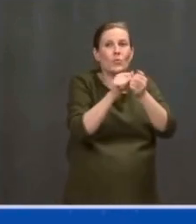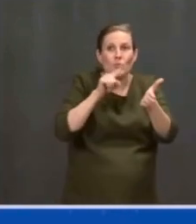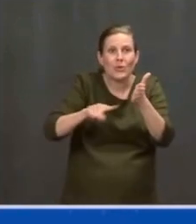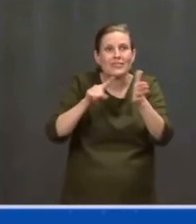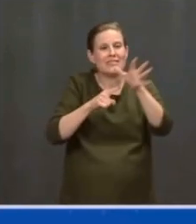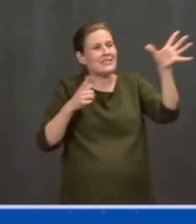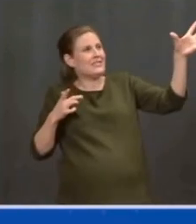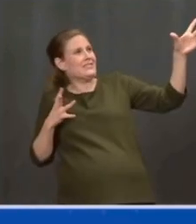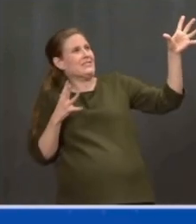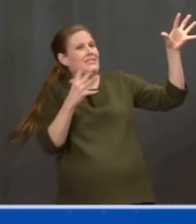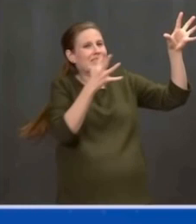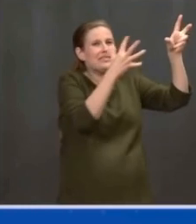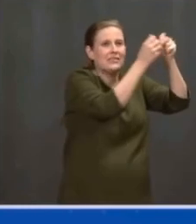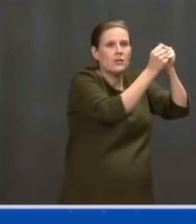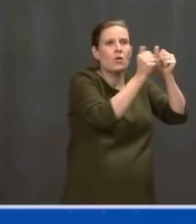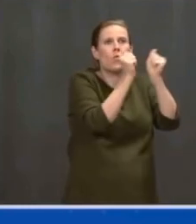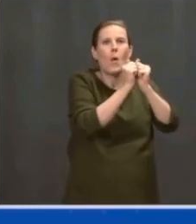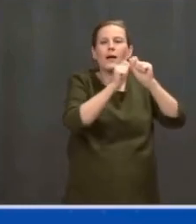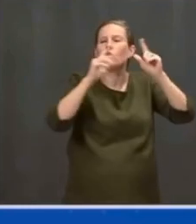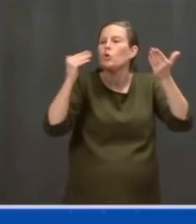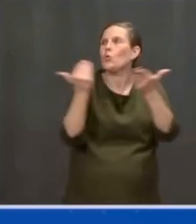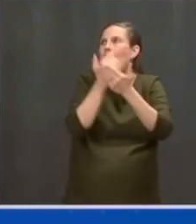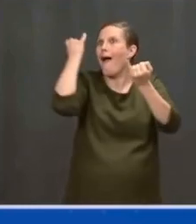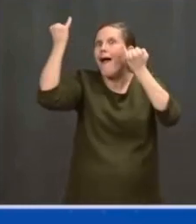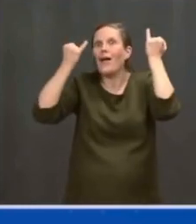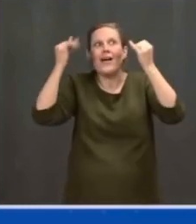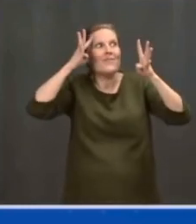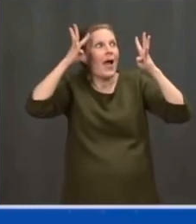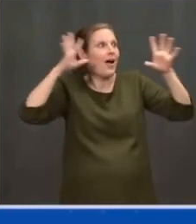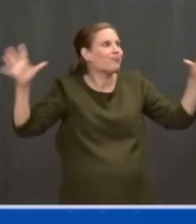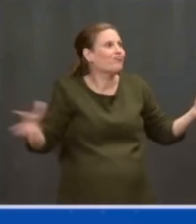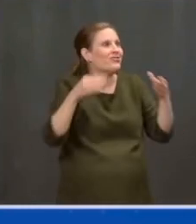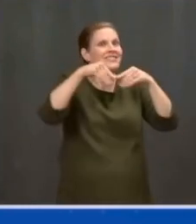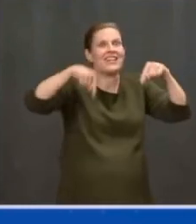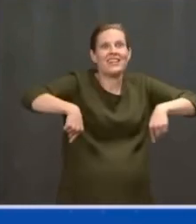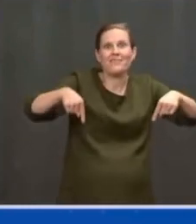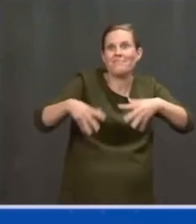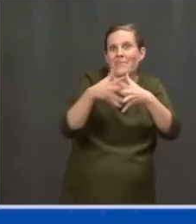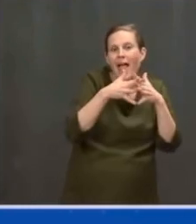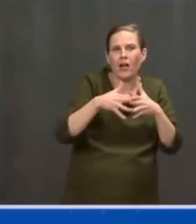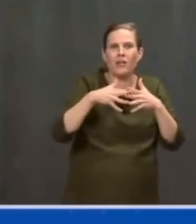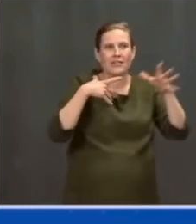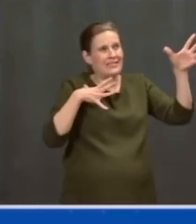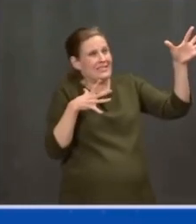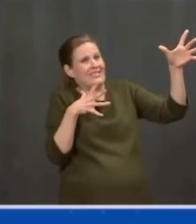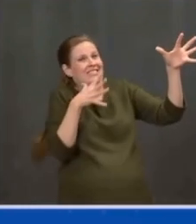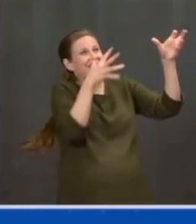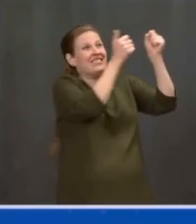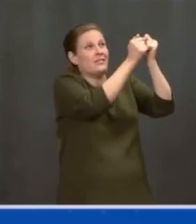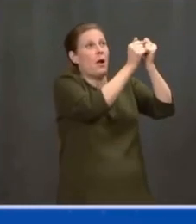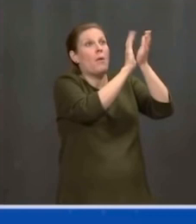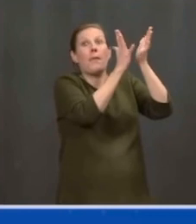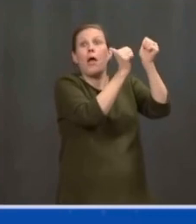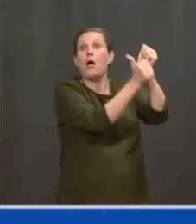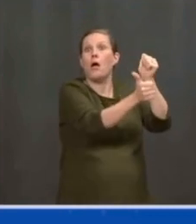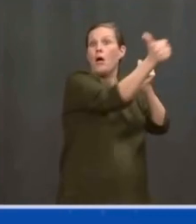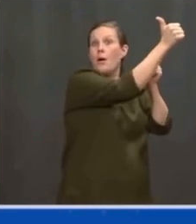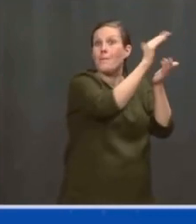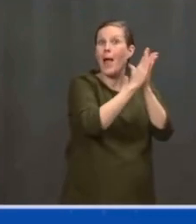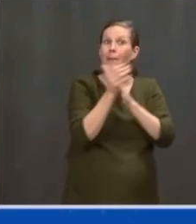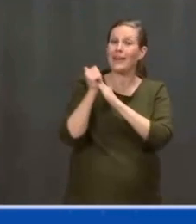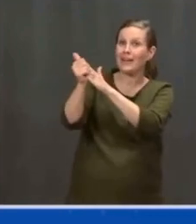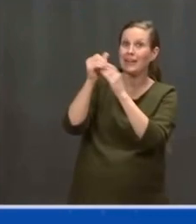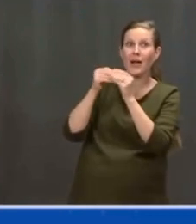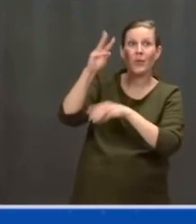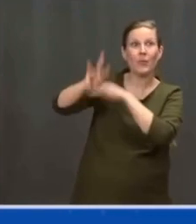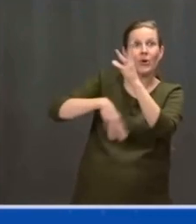innovative edge in markets where global leadership is up for grabs. Markets like battery technology, biotechnology,